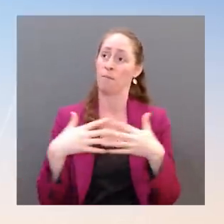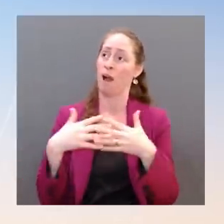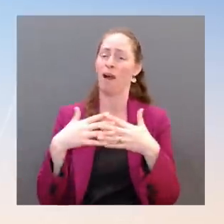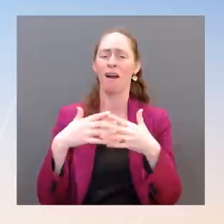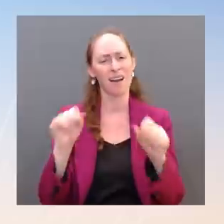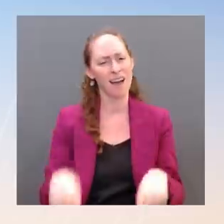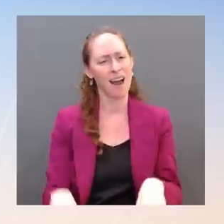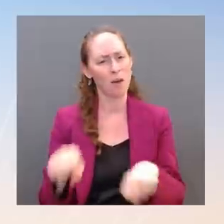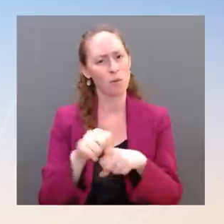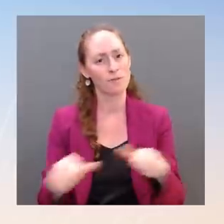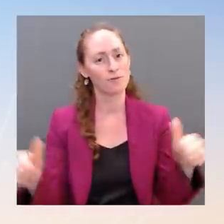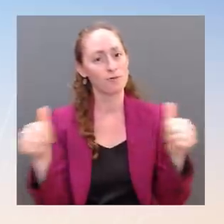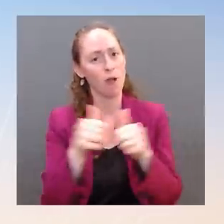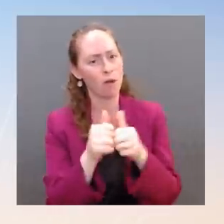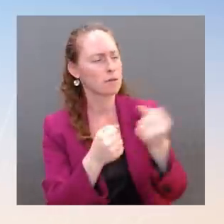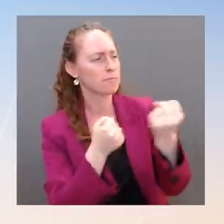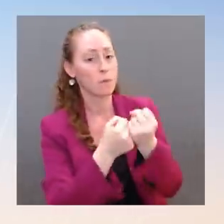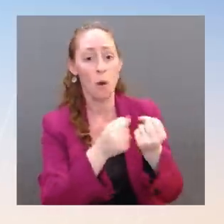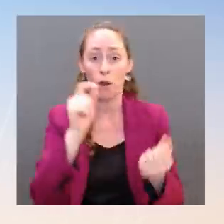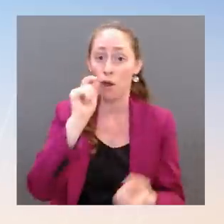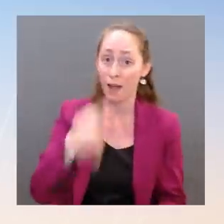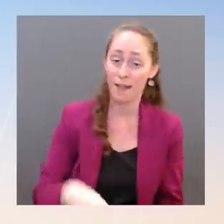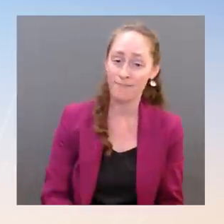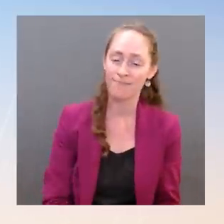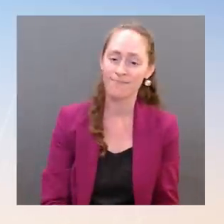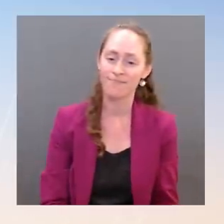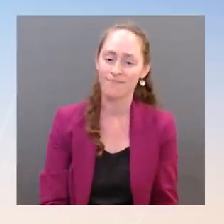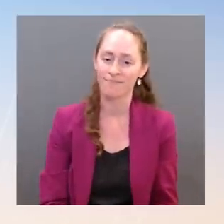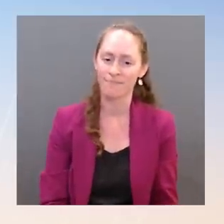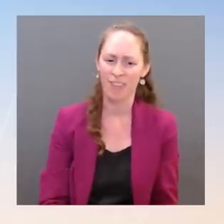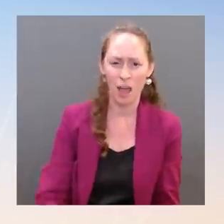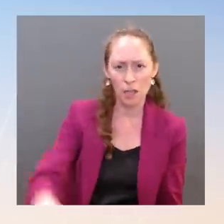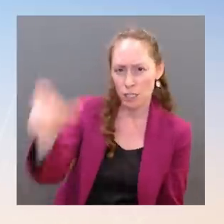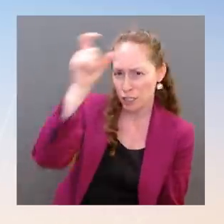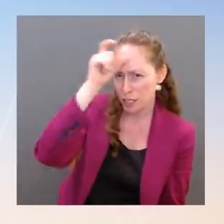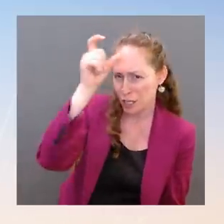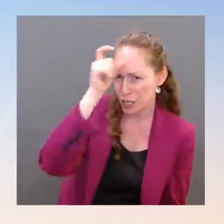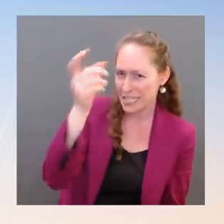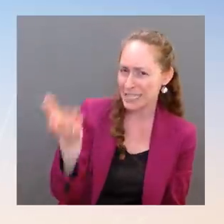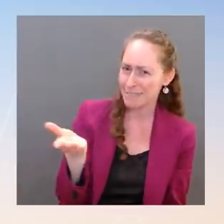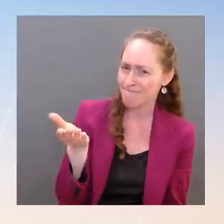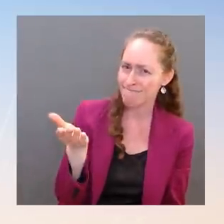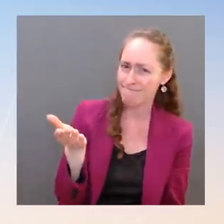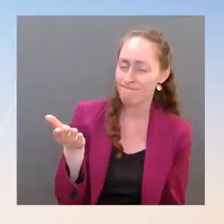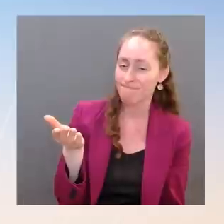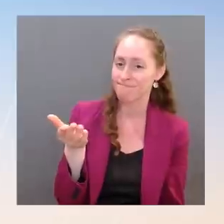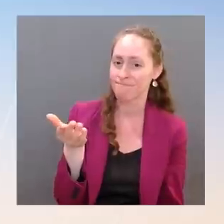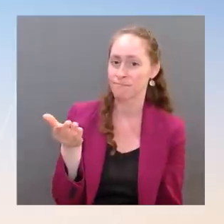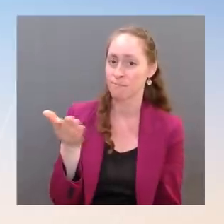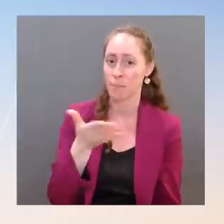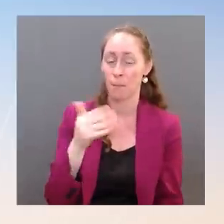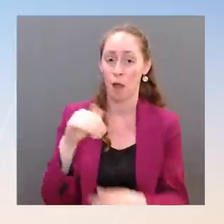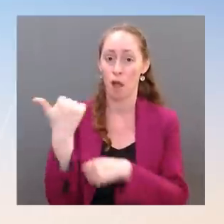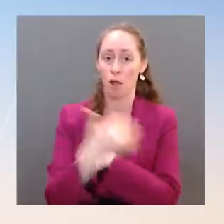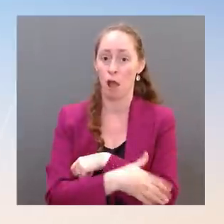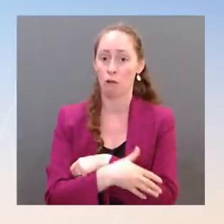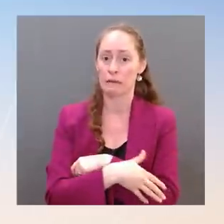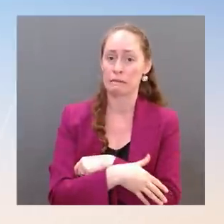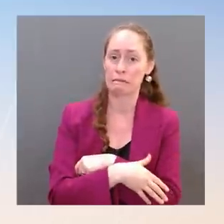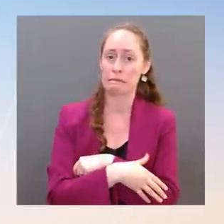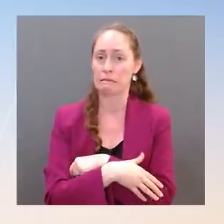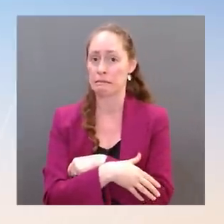Turkey's continued concern here and whether there might be others who are going to raise concern about NATO expansion. Mr. Look, the great thing about the free world,